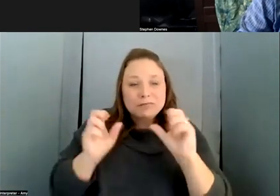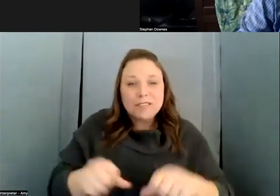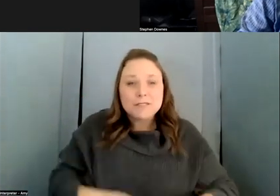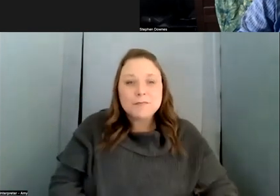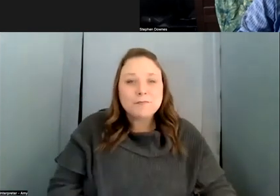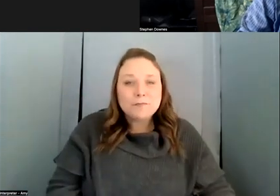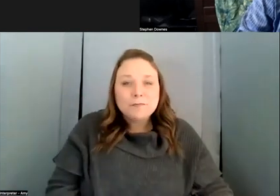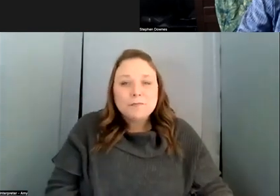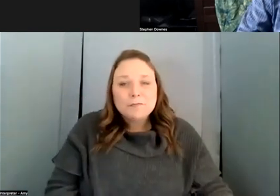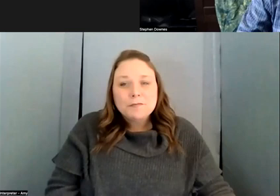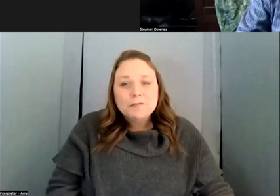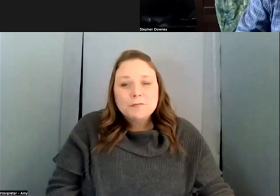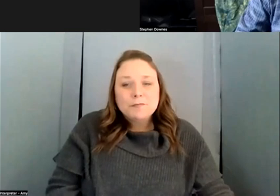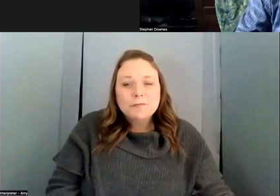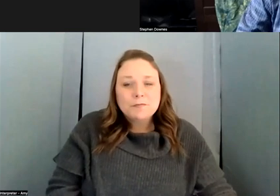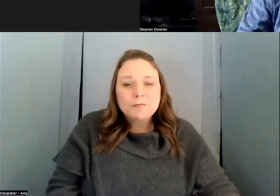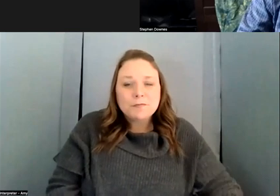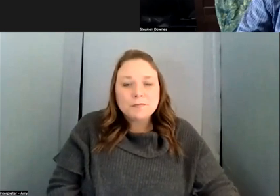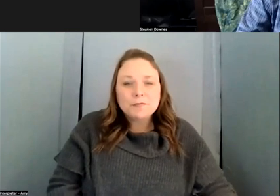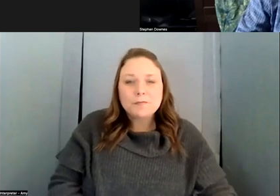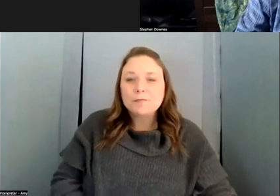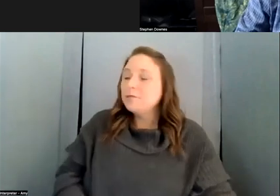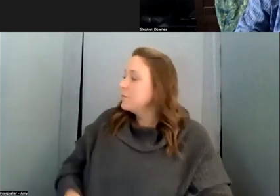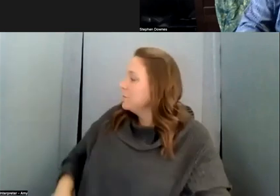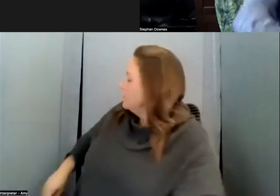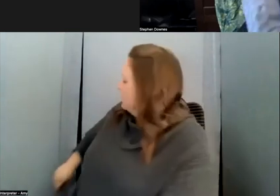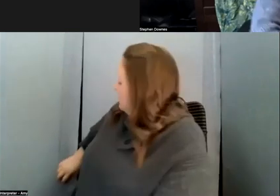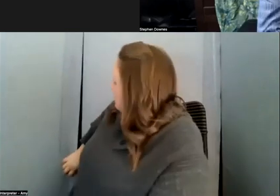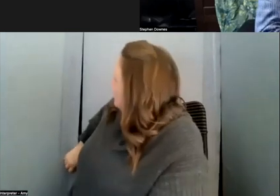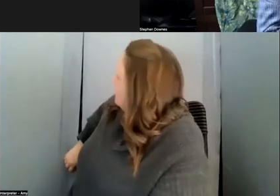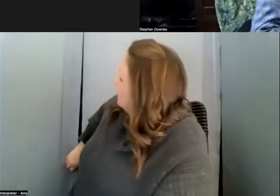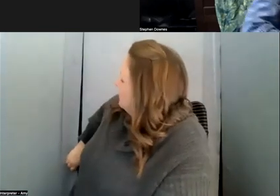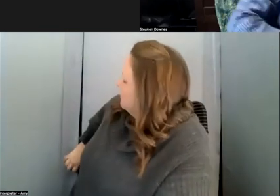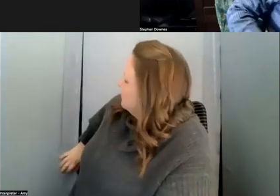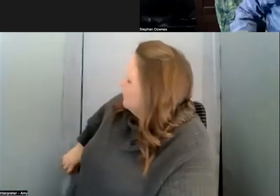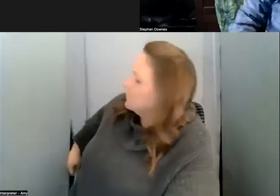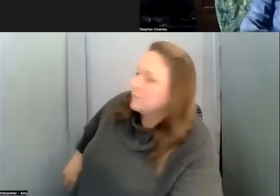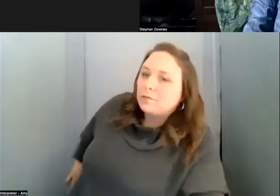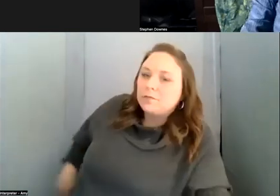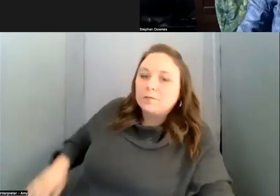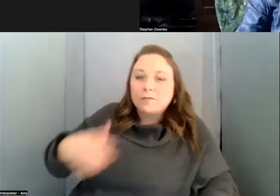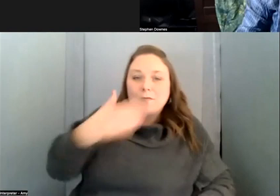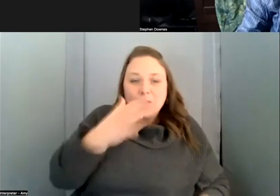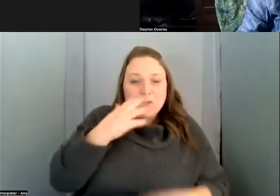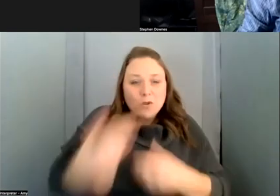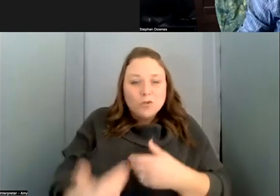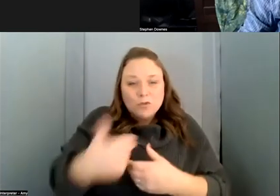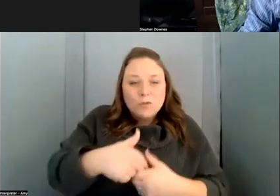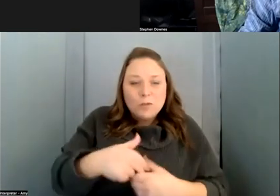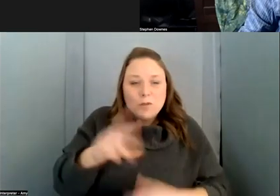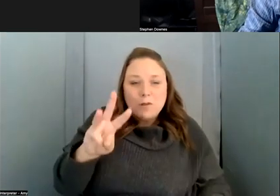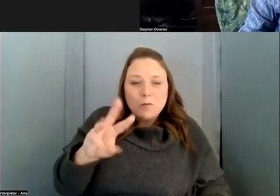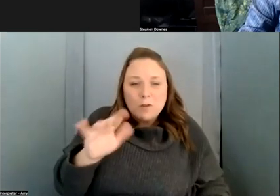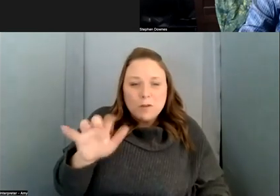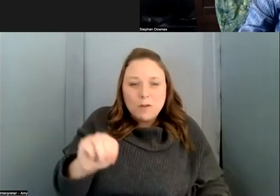good to see you thank you for showing up yeah it looks like you got a great spot in the sun which we haven't had